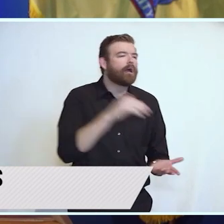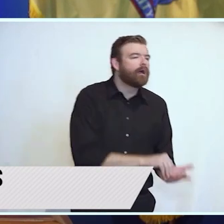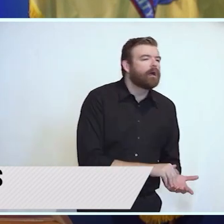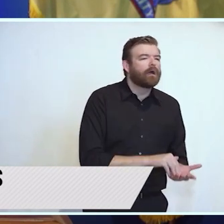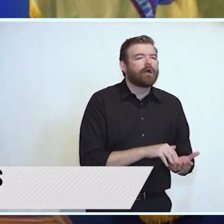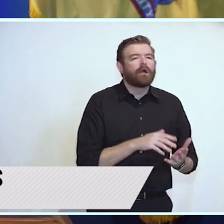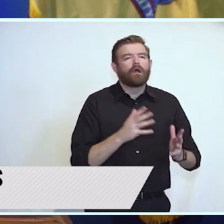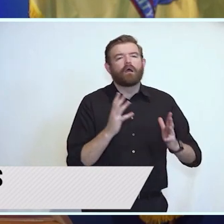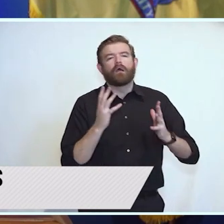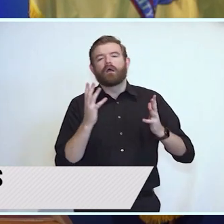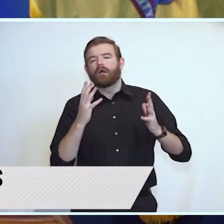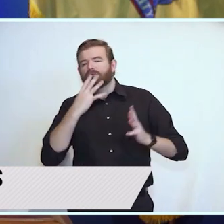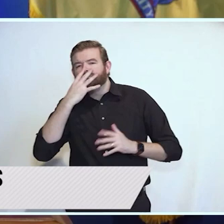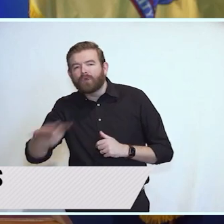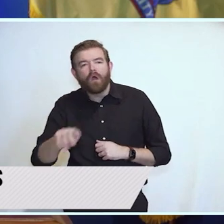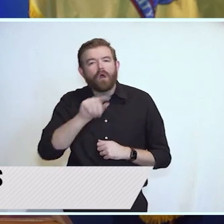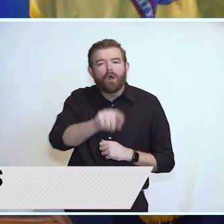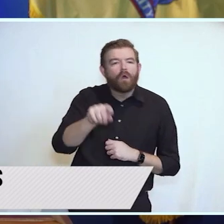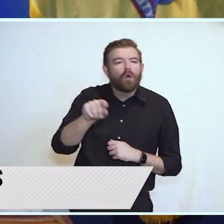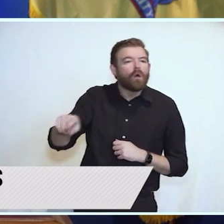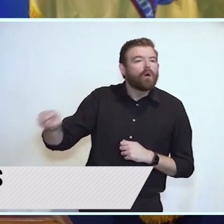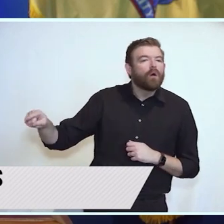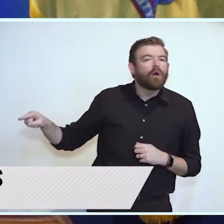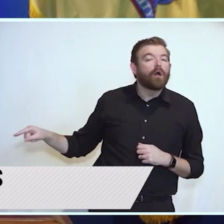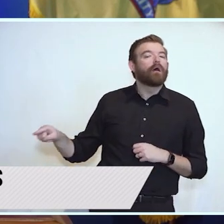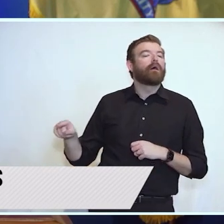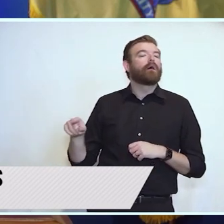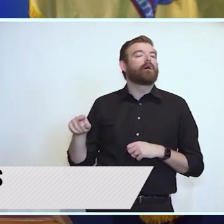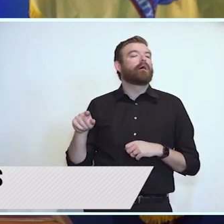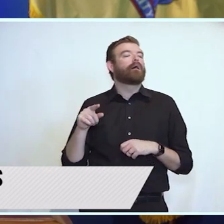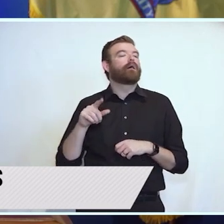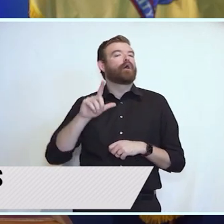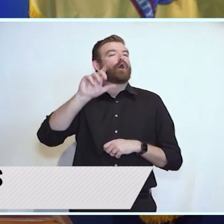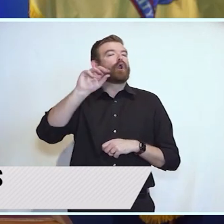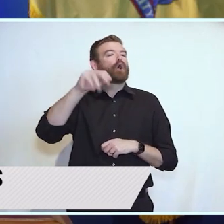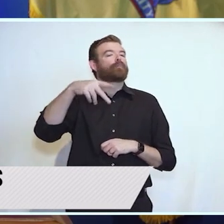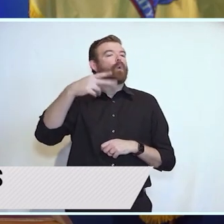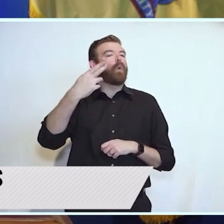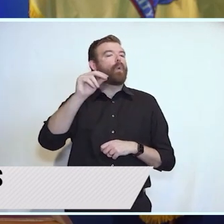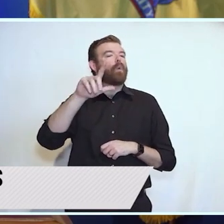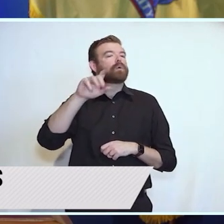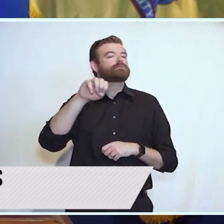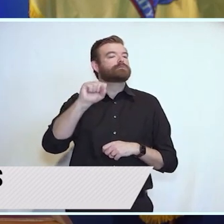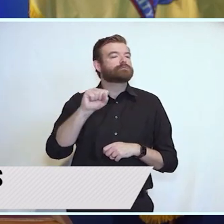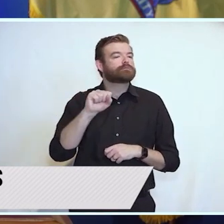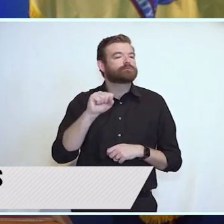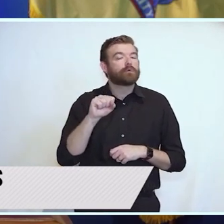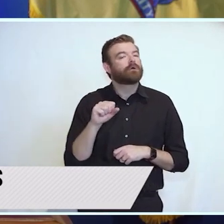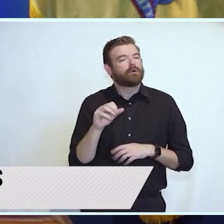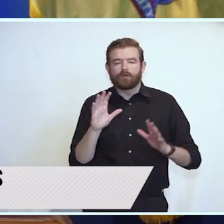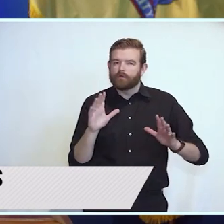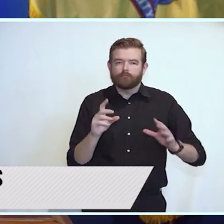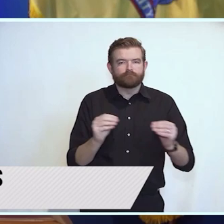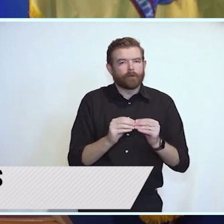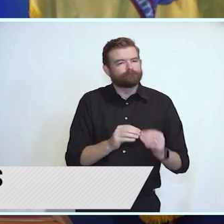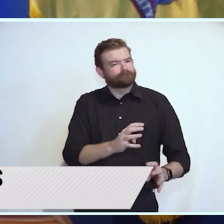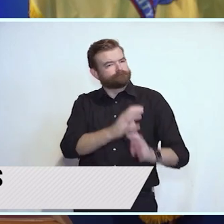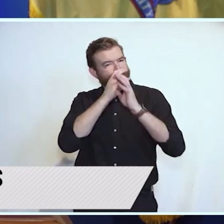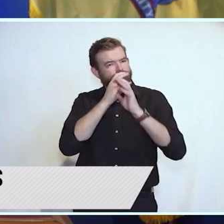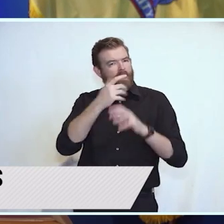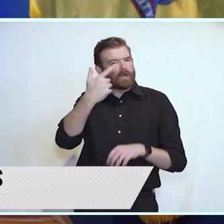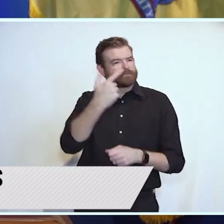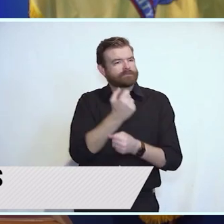loopholes or requiring safety education for would-be gun buyers, giving law enforcement new tools to go after criminals